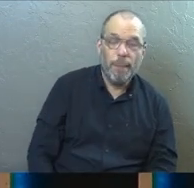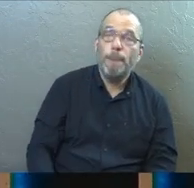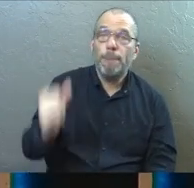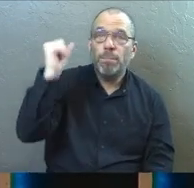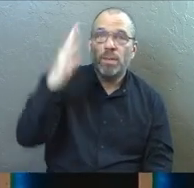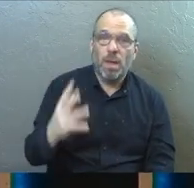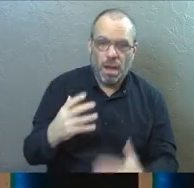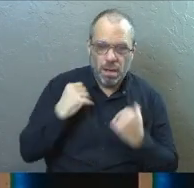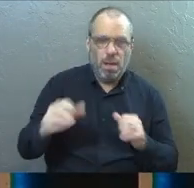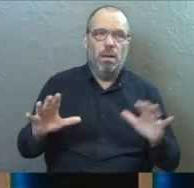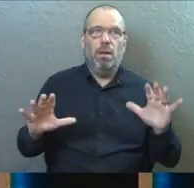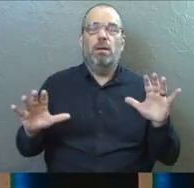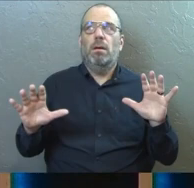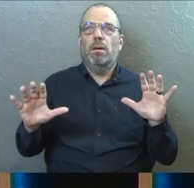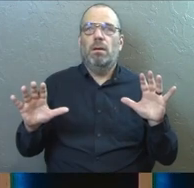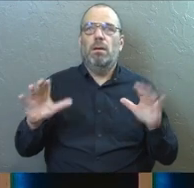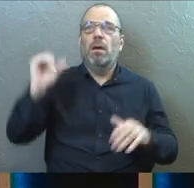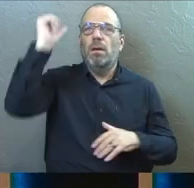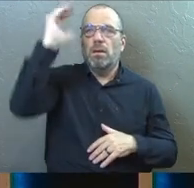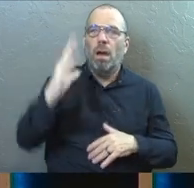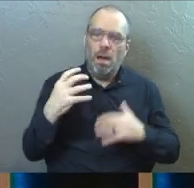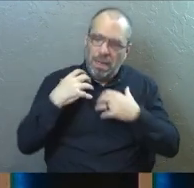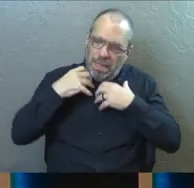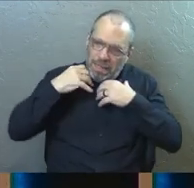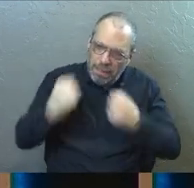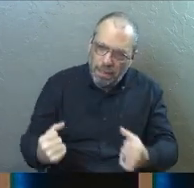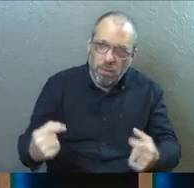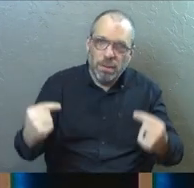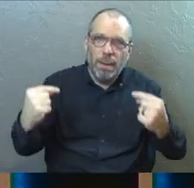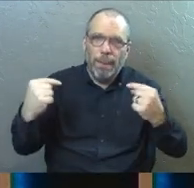God healed me, man. I can tell you right now, God healed me.